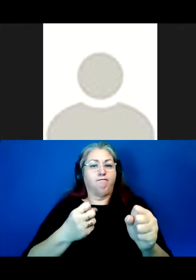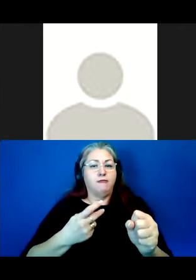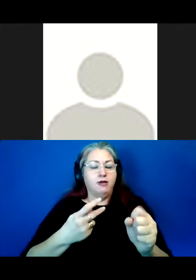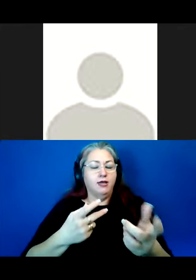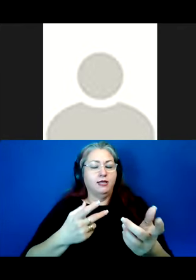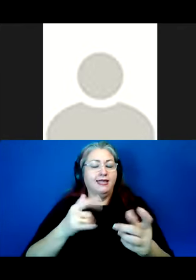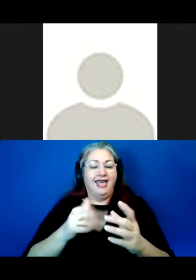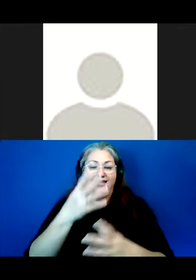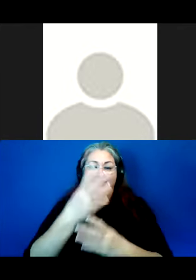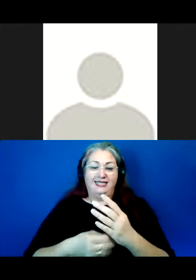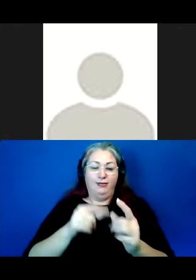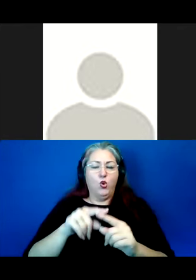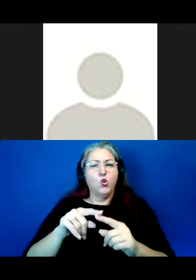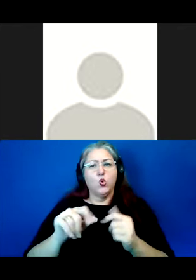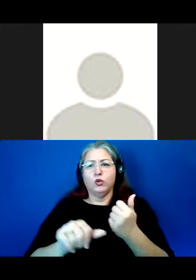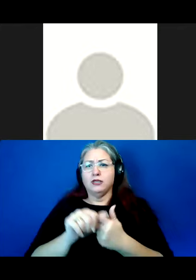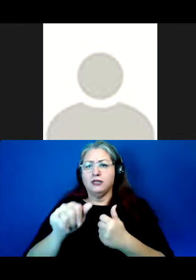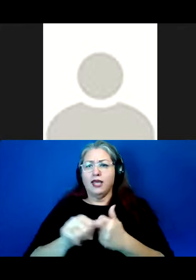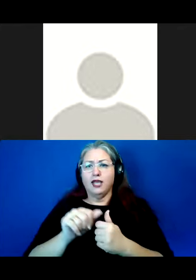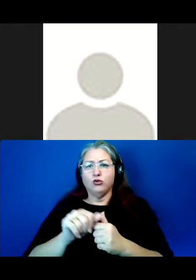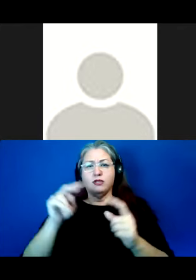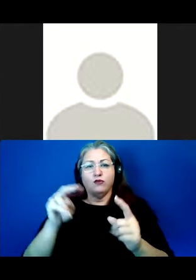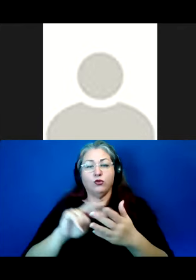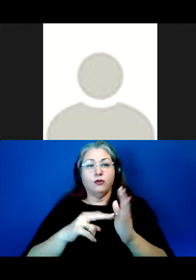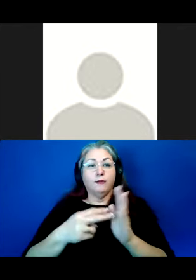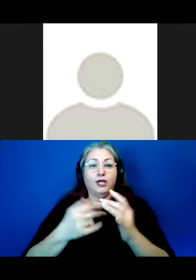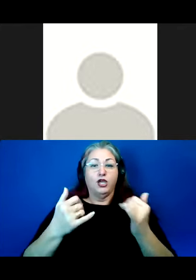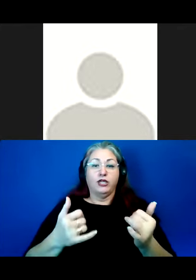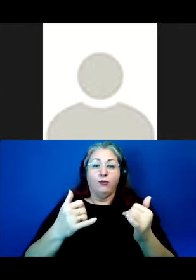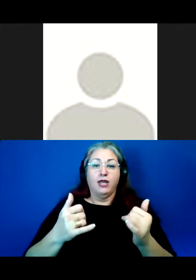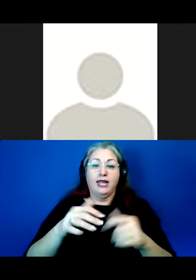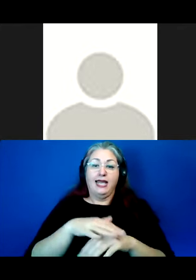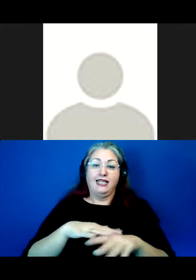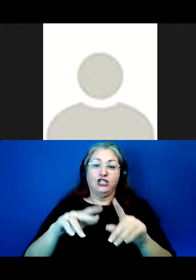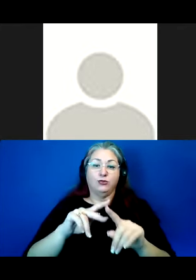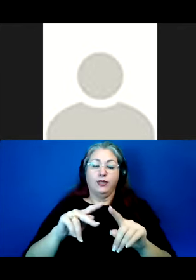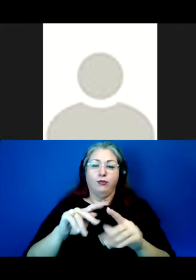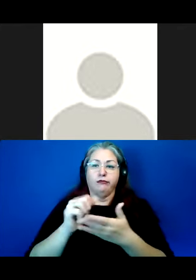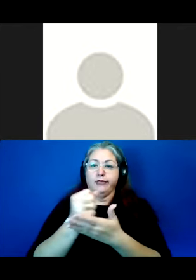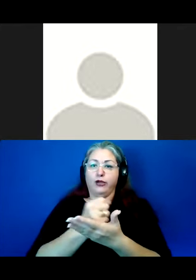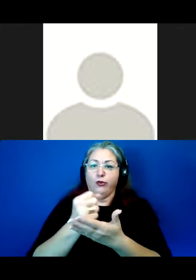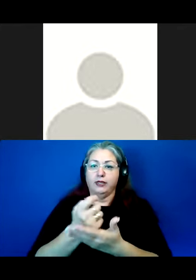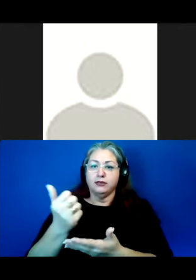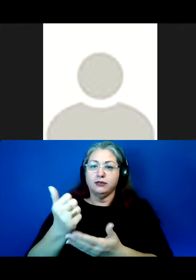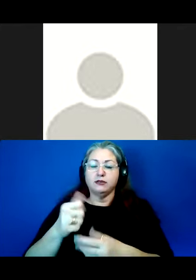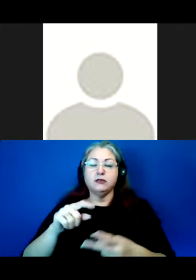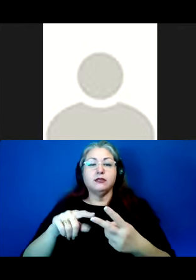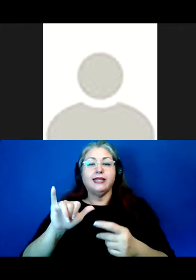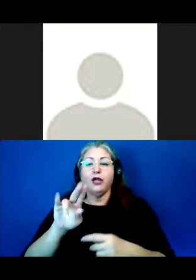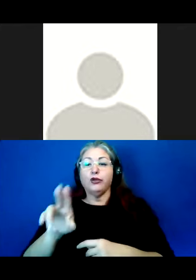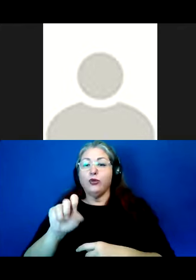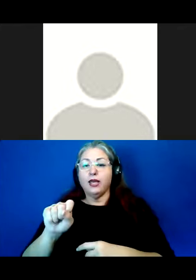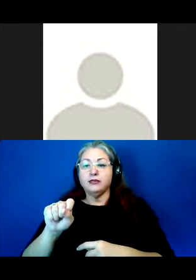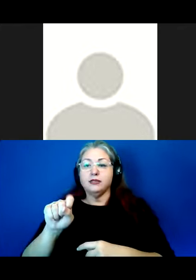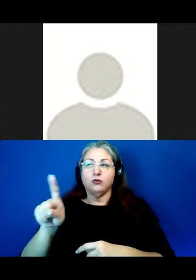Disappearing is anchored in a dangerous logic that erases the presence of contemporary indigenous peoples in places such as the United States are